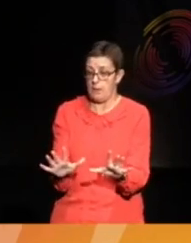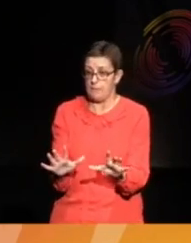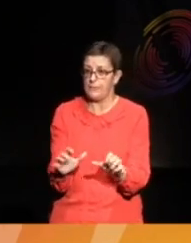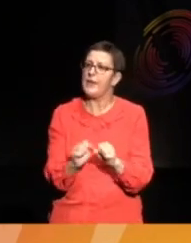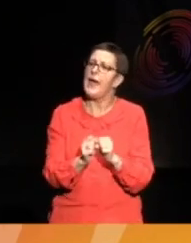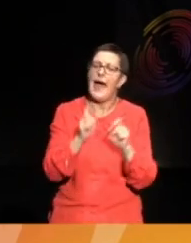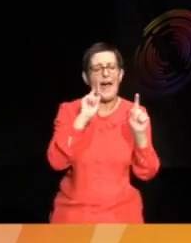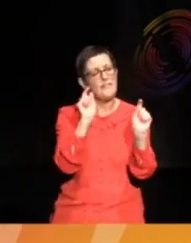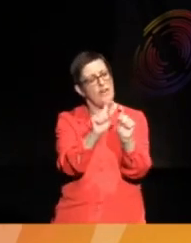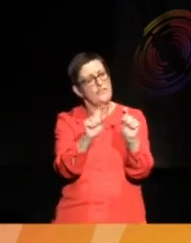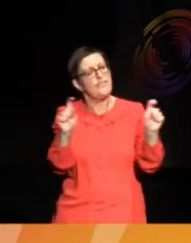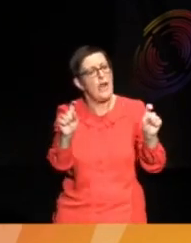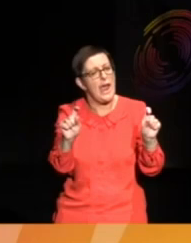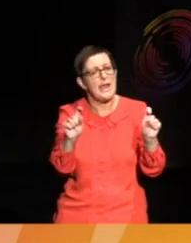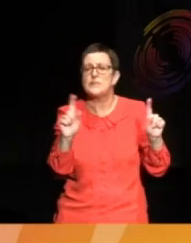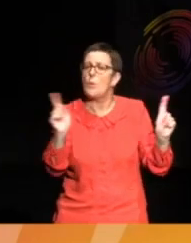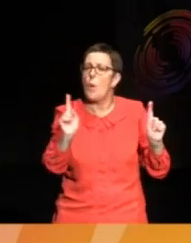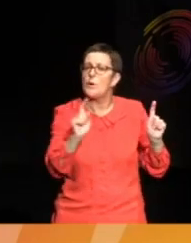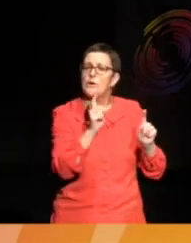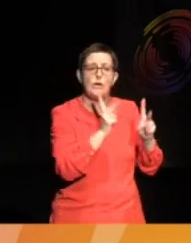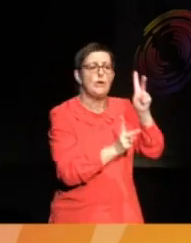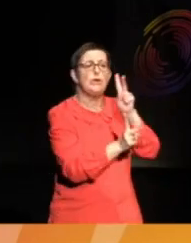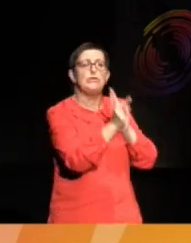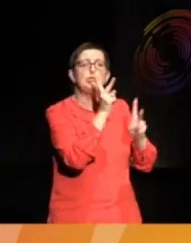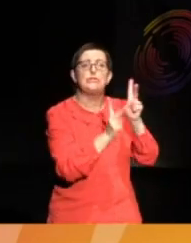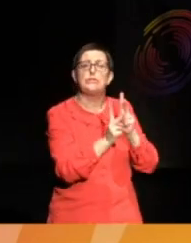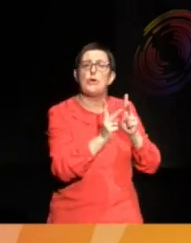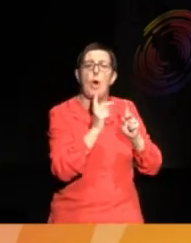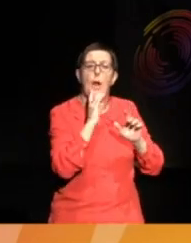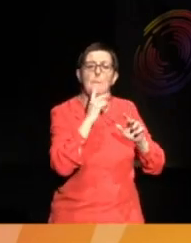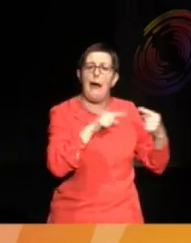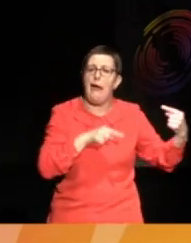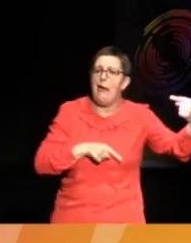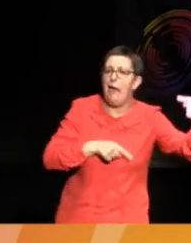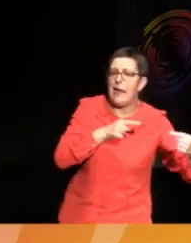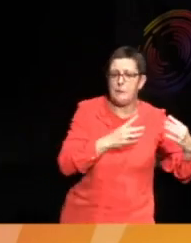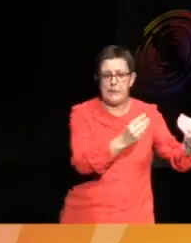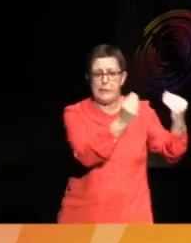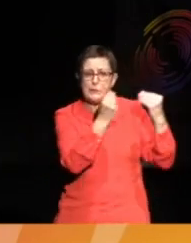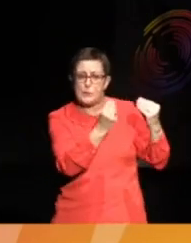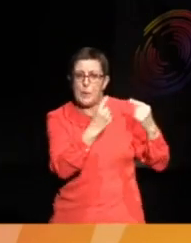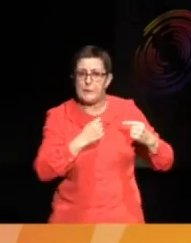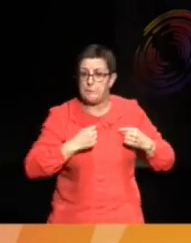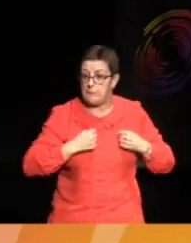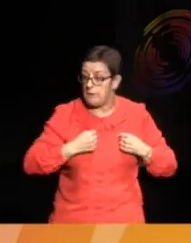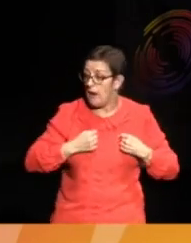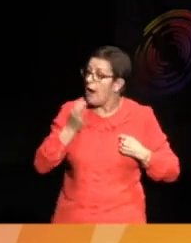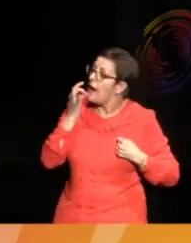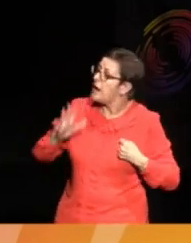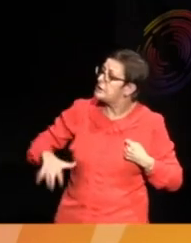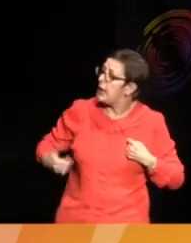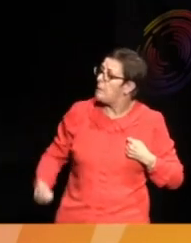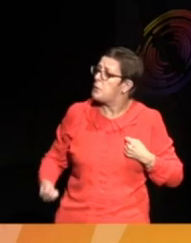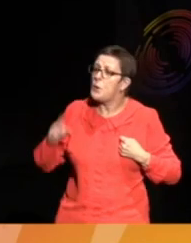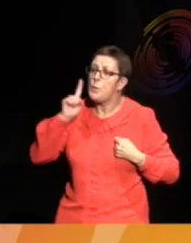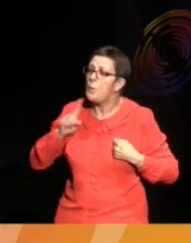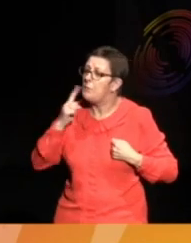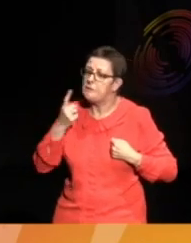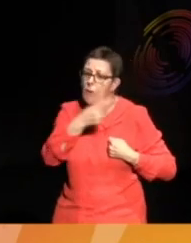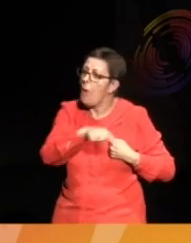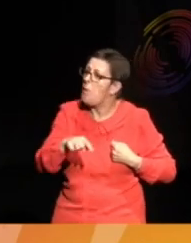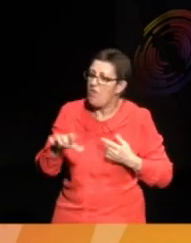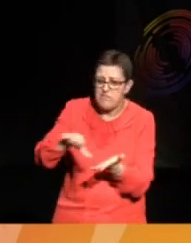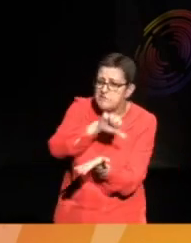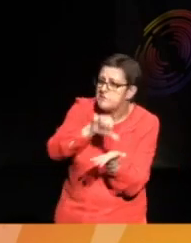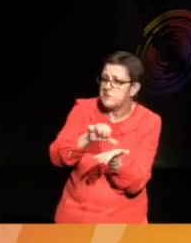Taught Me, which is a quote from a Cambodian woman when we said, how did they empty the cities in something like two or three